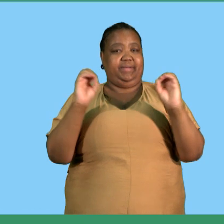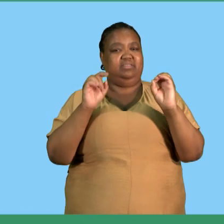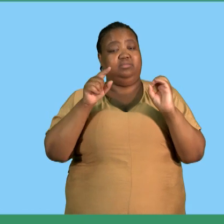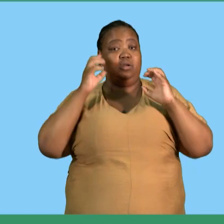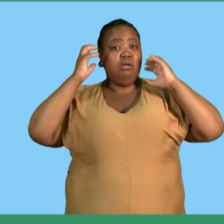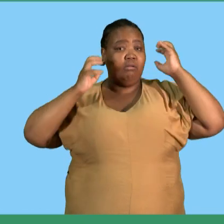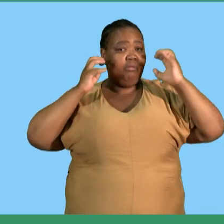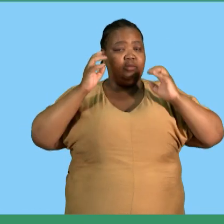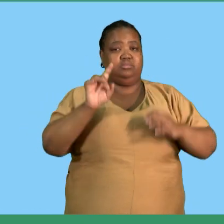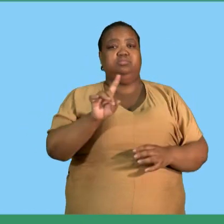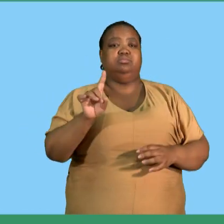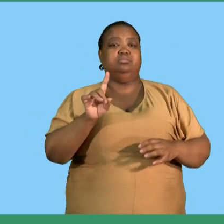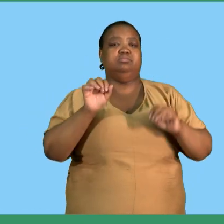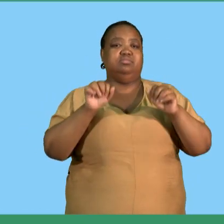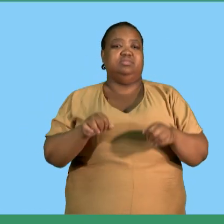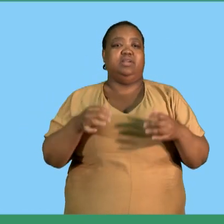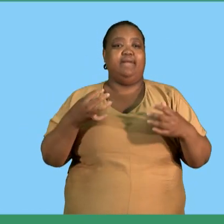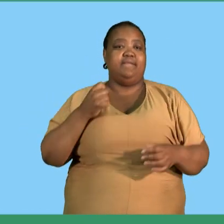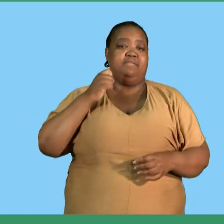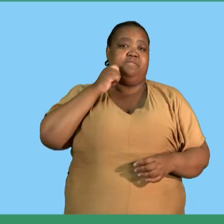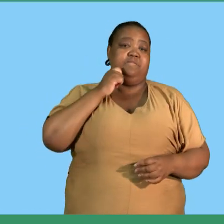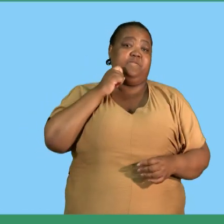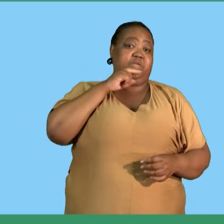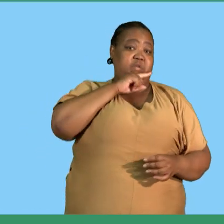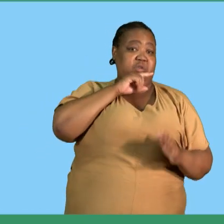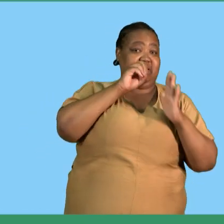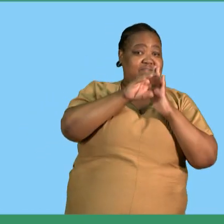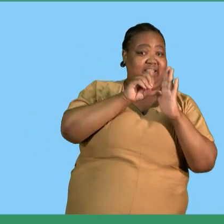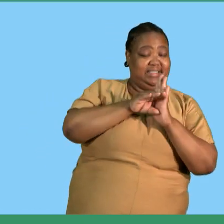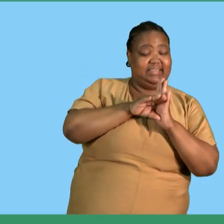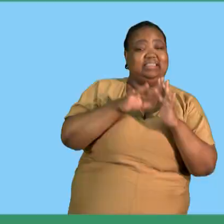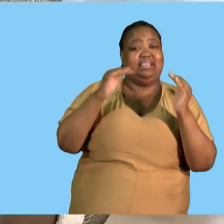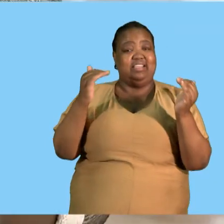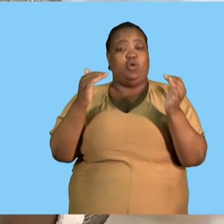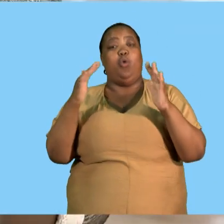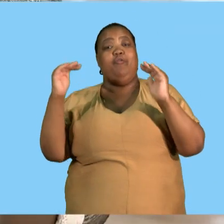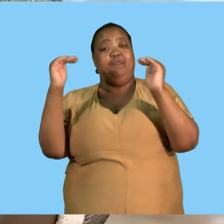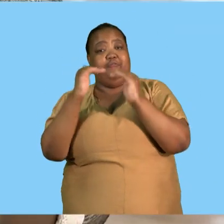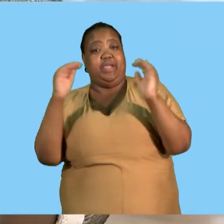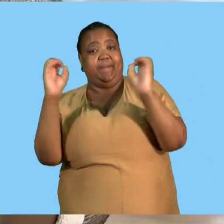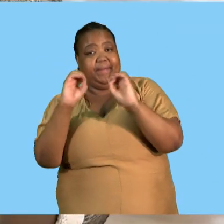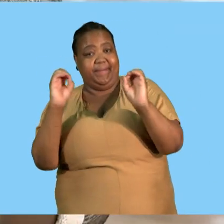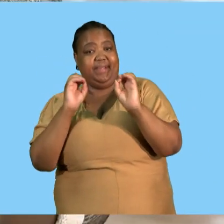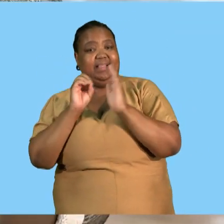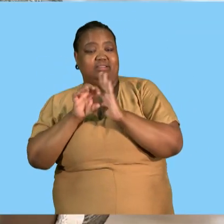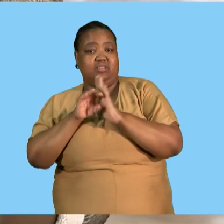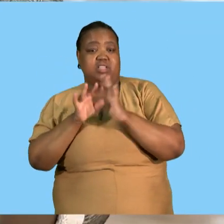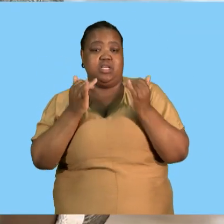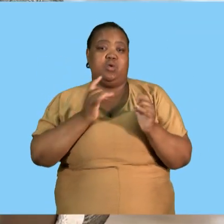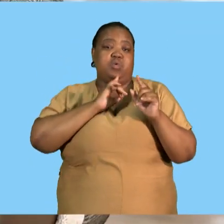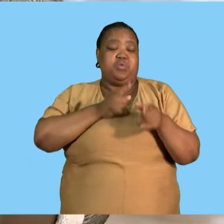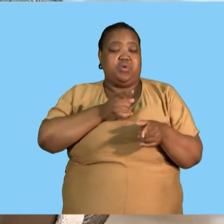please do not confuse false advertising with unfair advertising the correct answer is unfair advertising